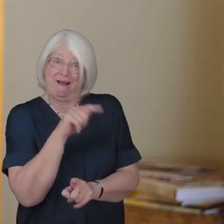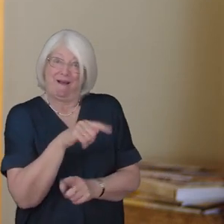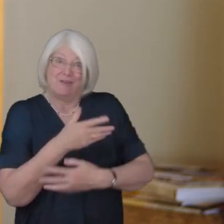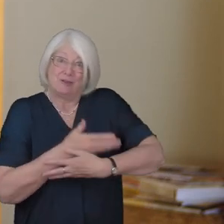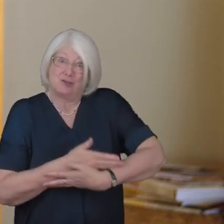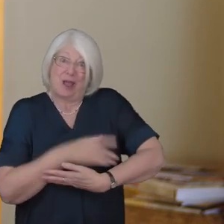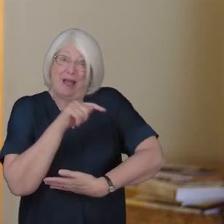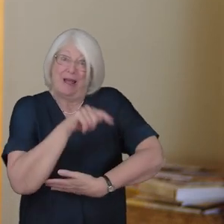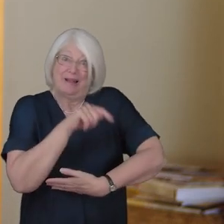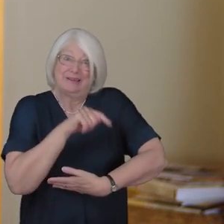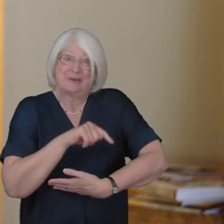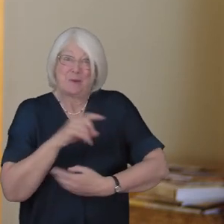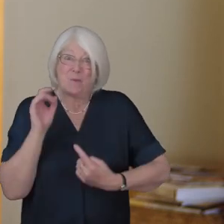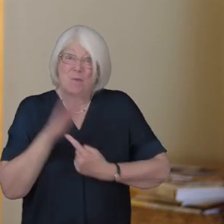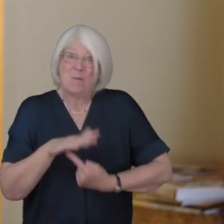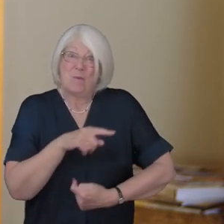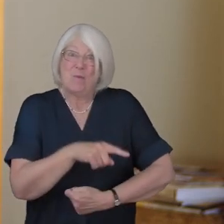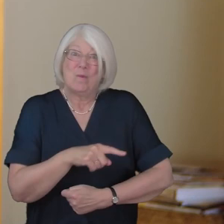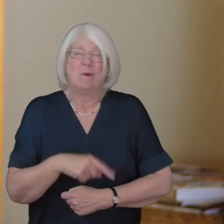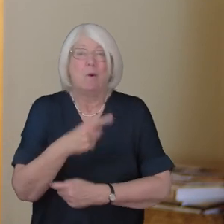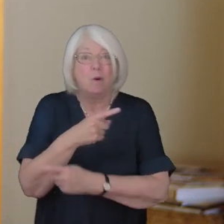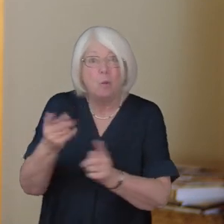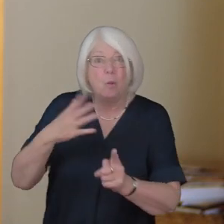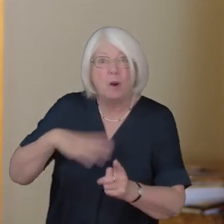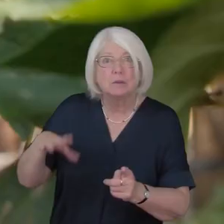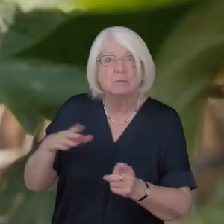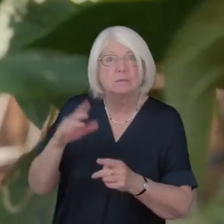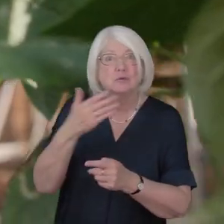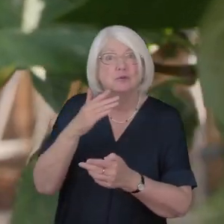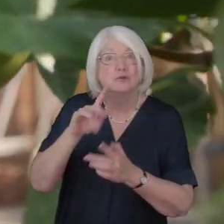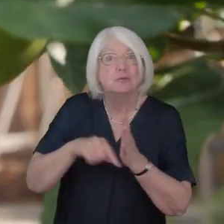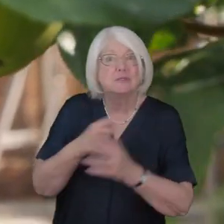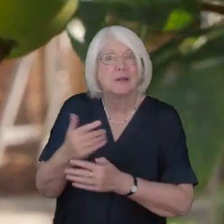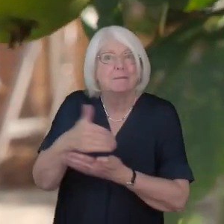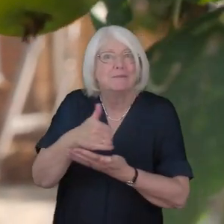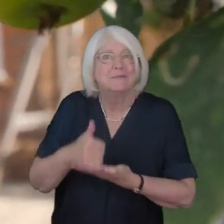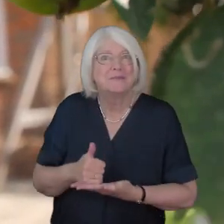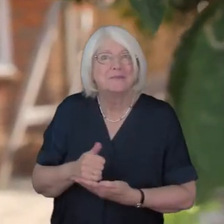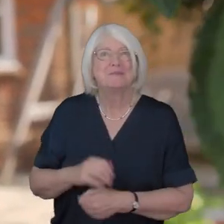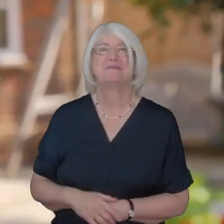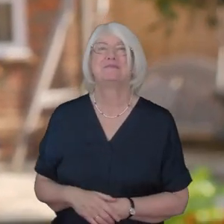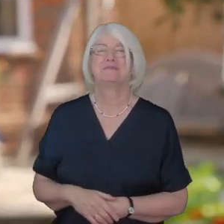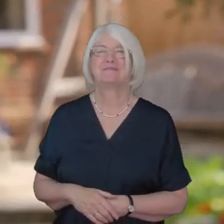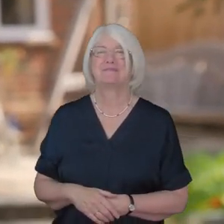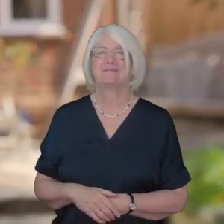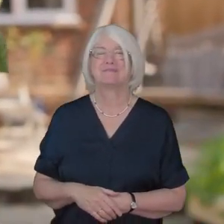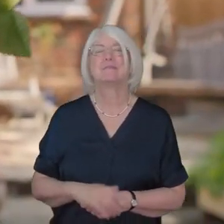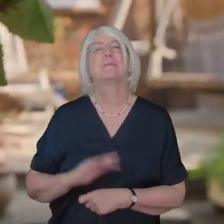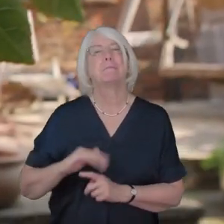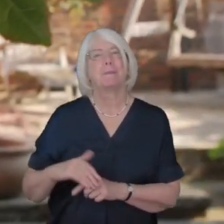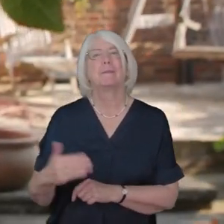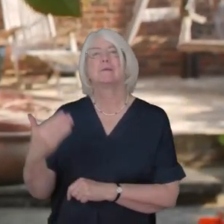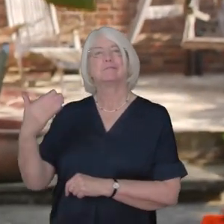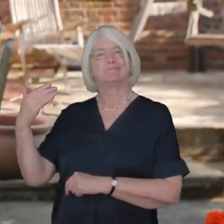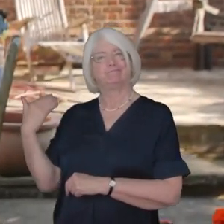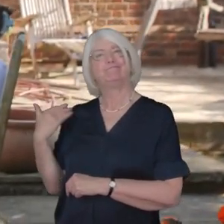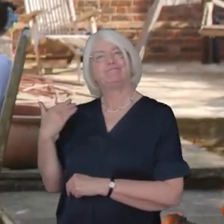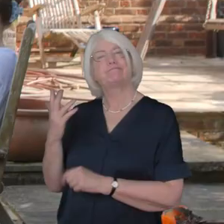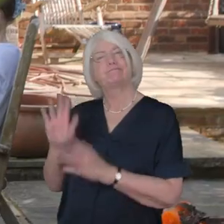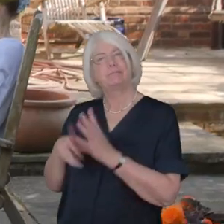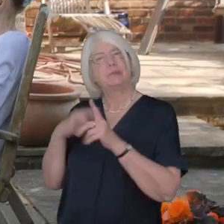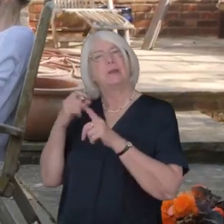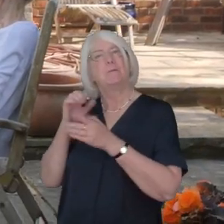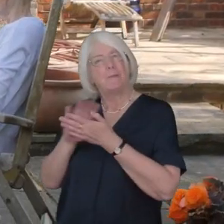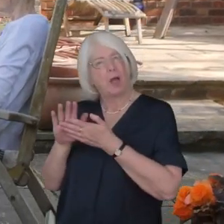were looking for the redemption of Jerusalem before the March lockdown this team was coordinating